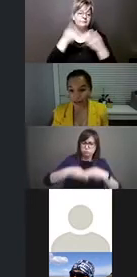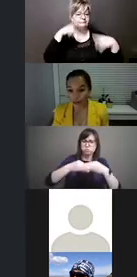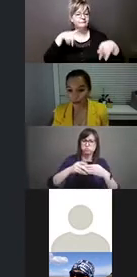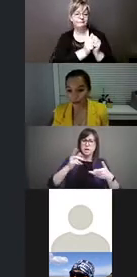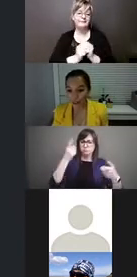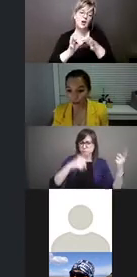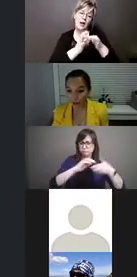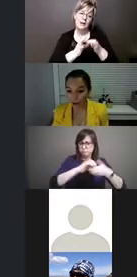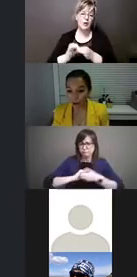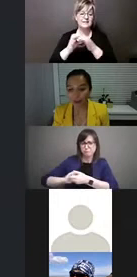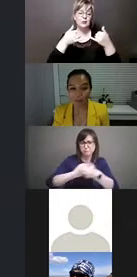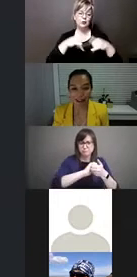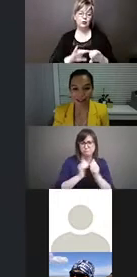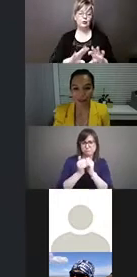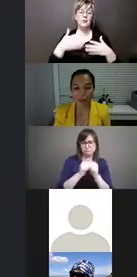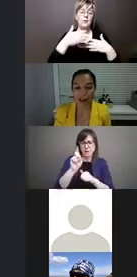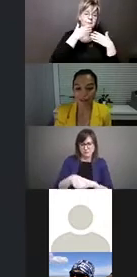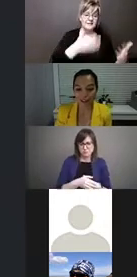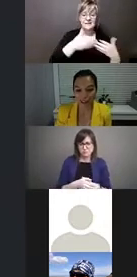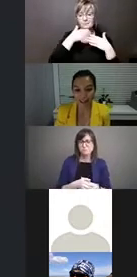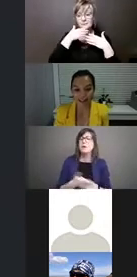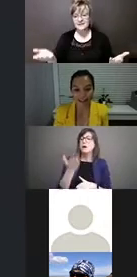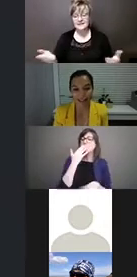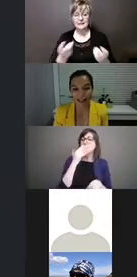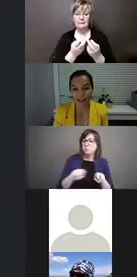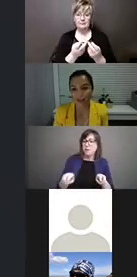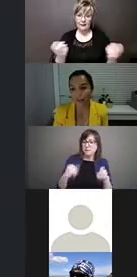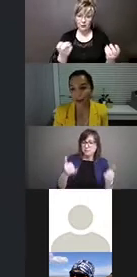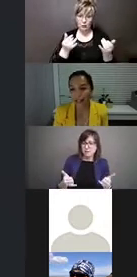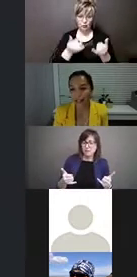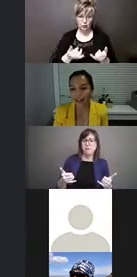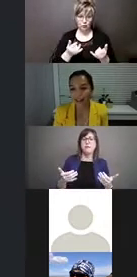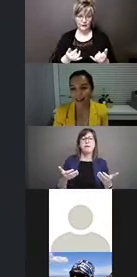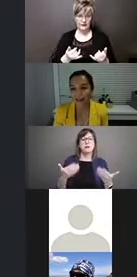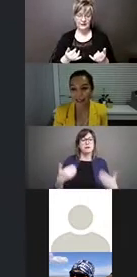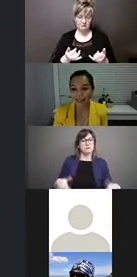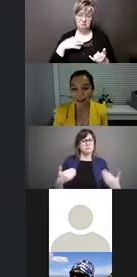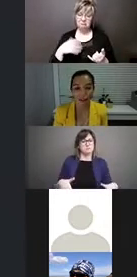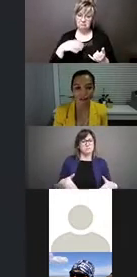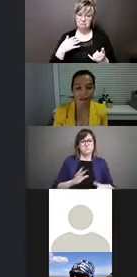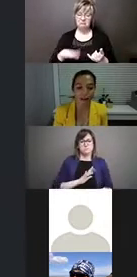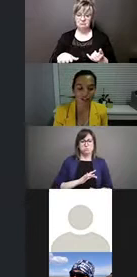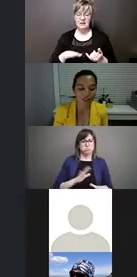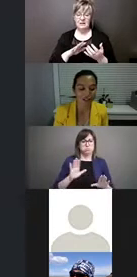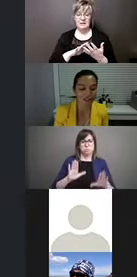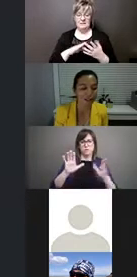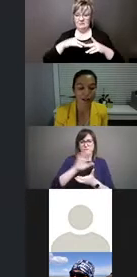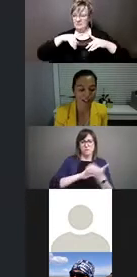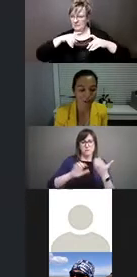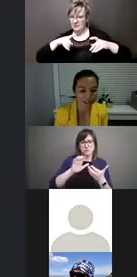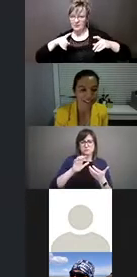So thank you for all the panel that we have today is a great mix of special